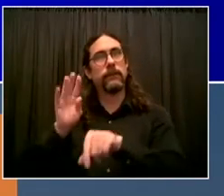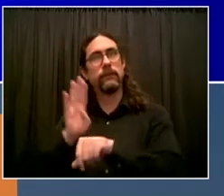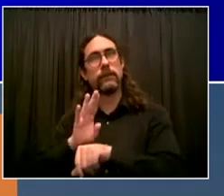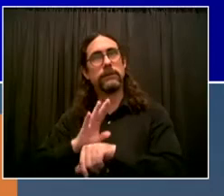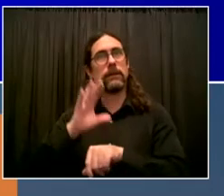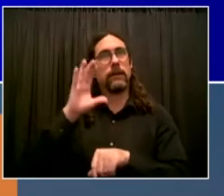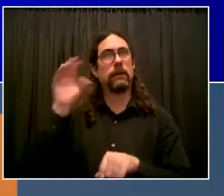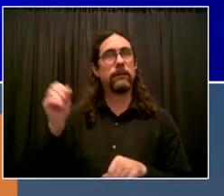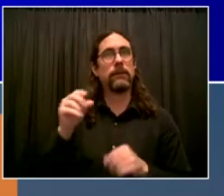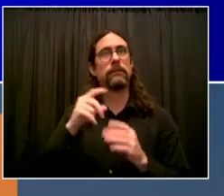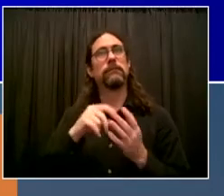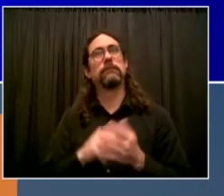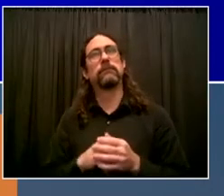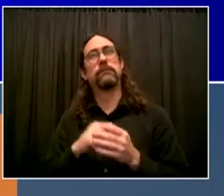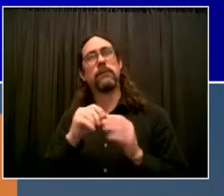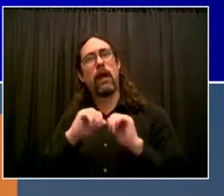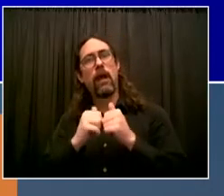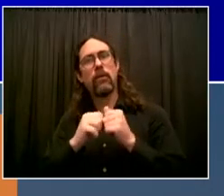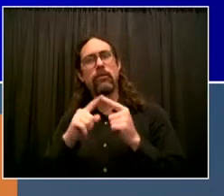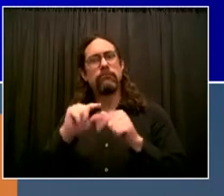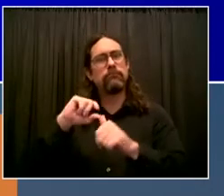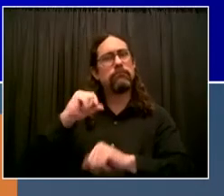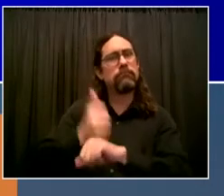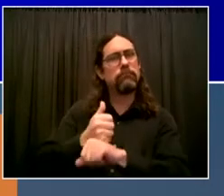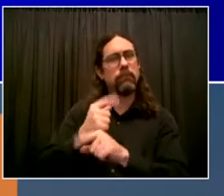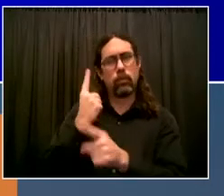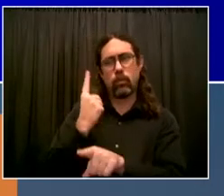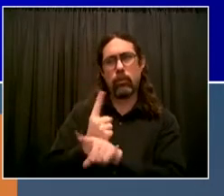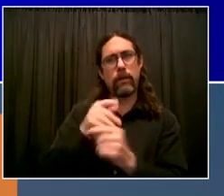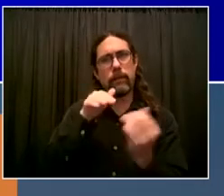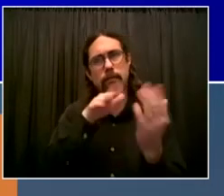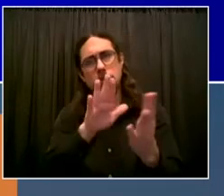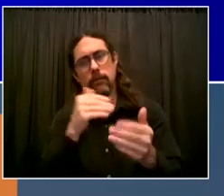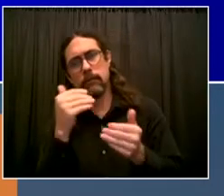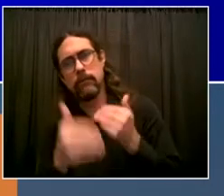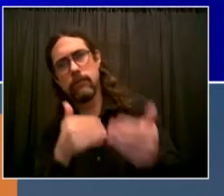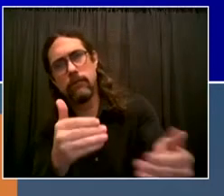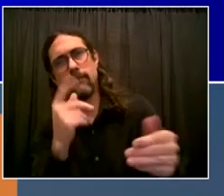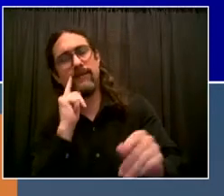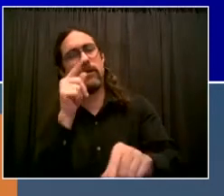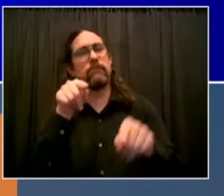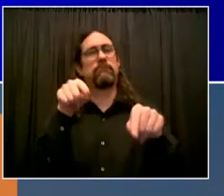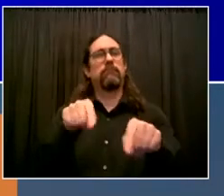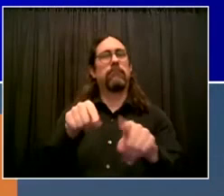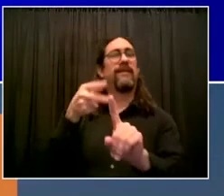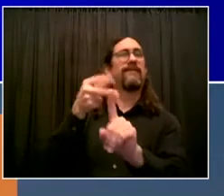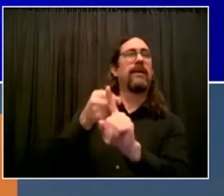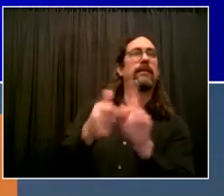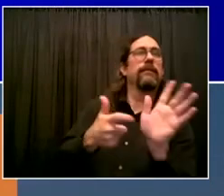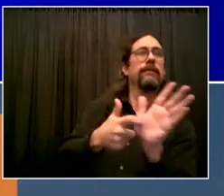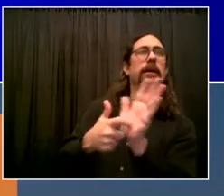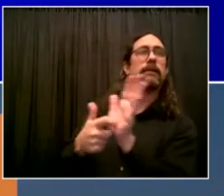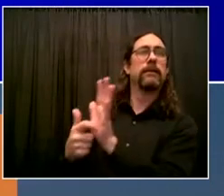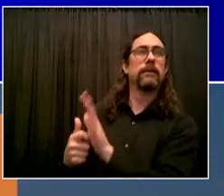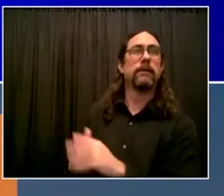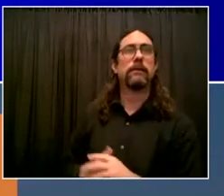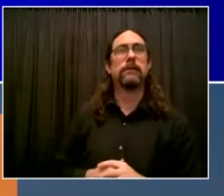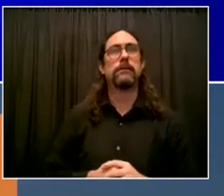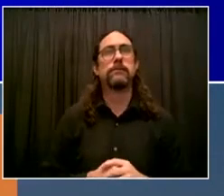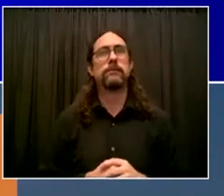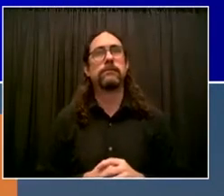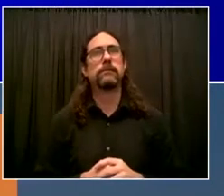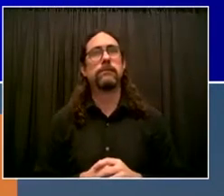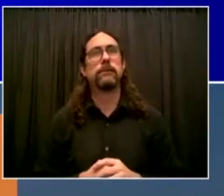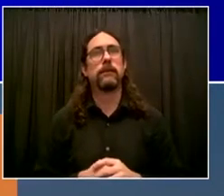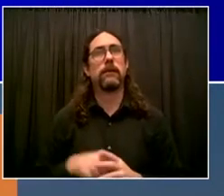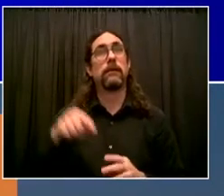specific guidance, the specific rules will come out on December 15th. We want to have a collaborative process. We want to